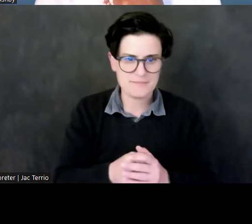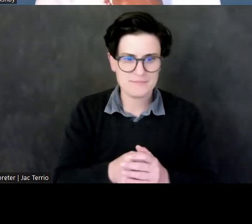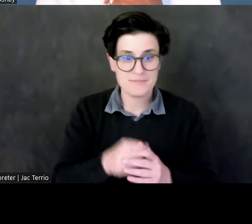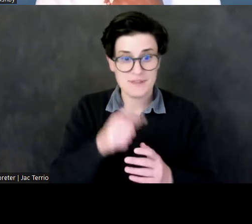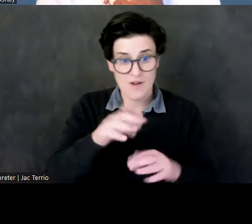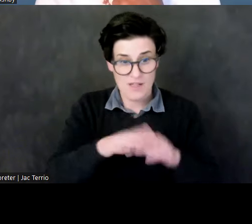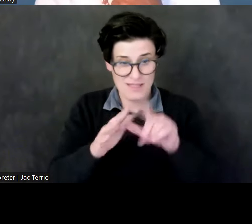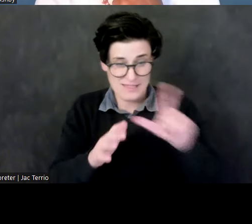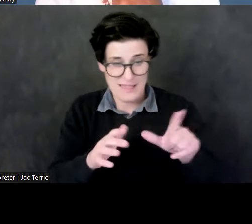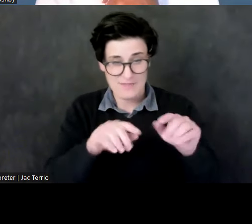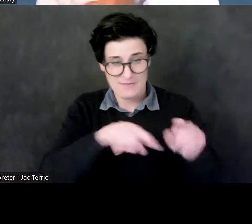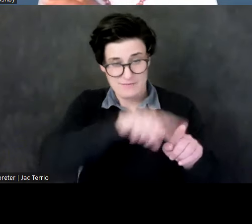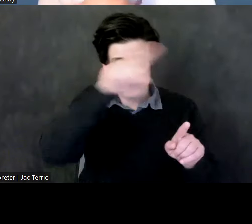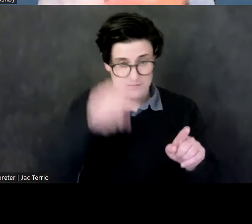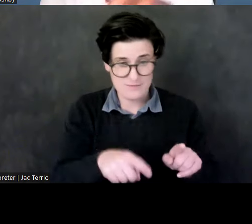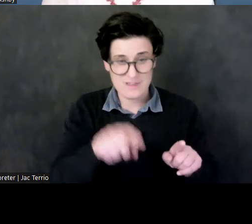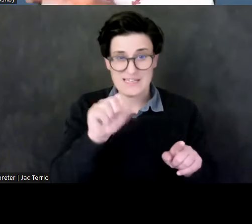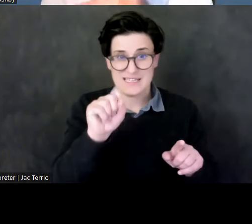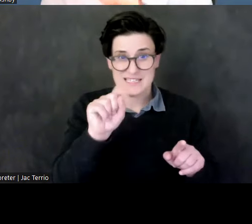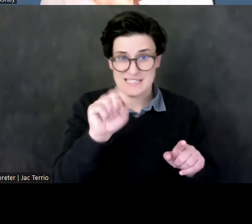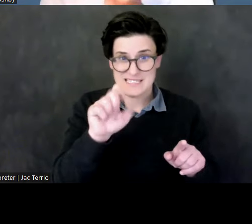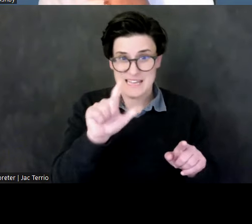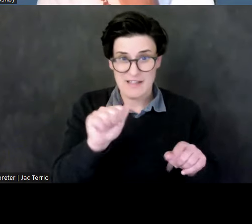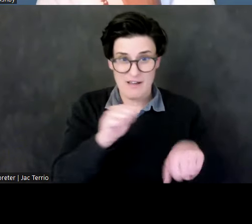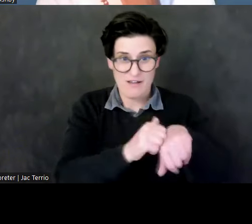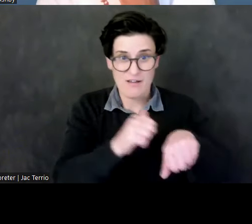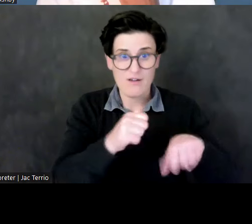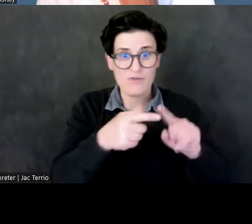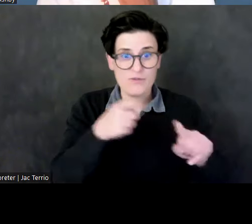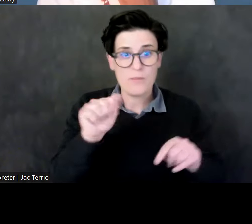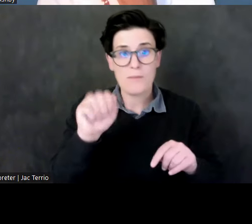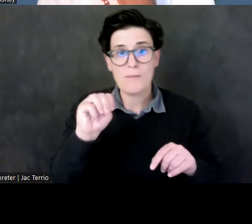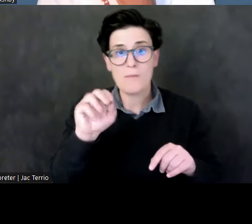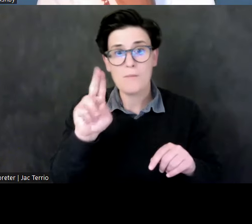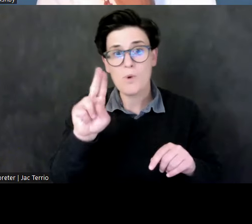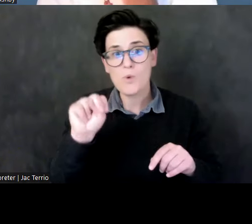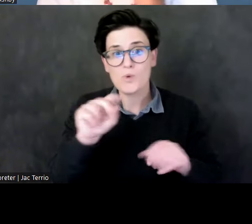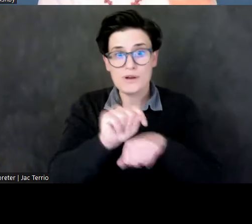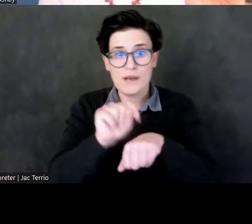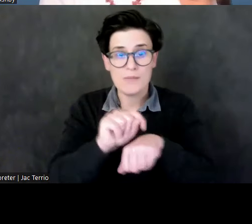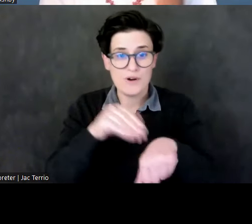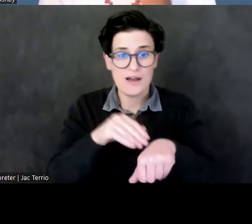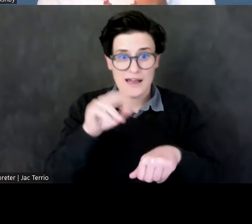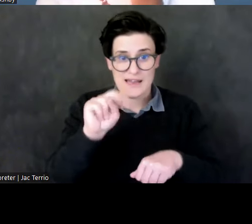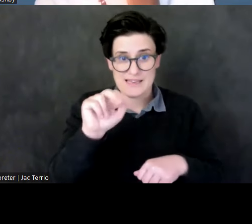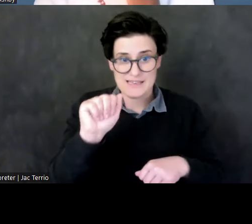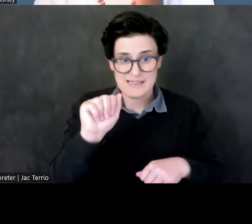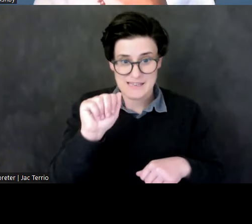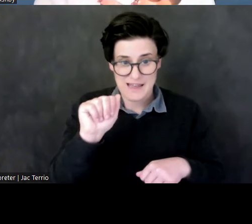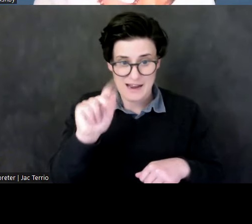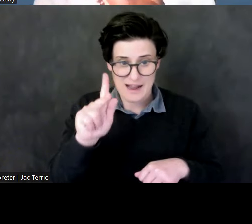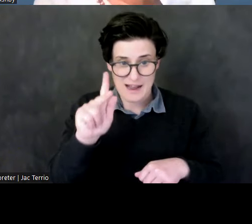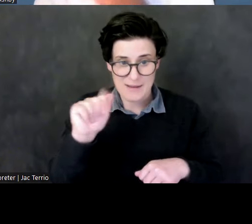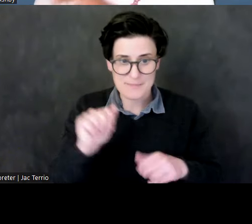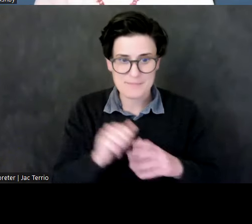Amun temple at Naka, there in the near vicinity of Meroitic city. And on it we see